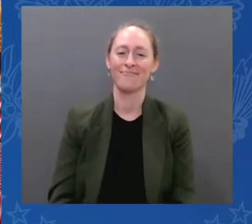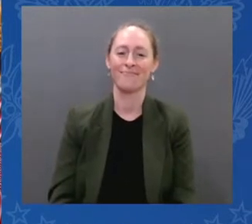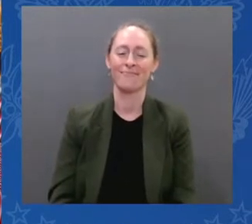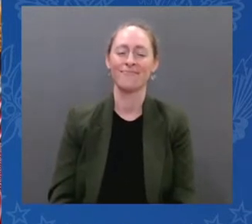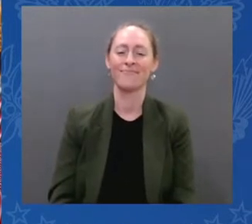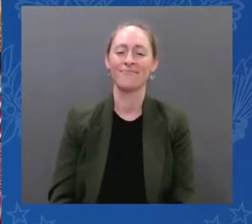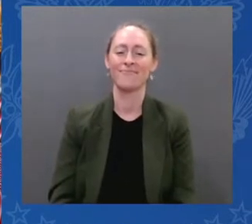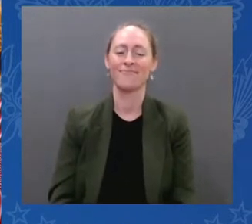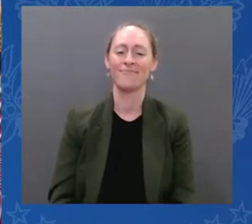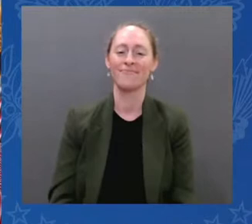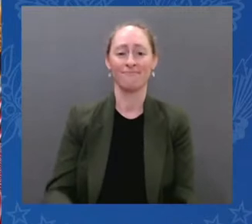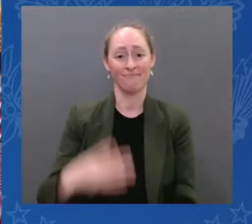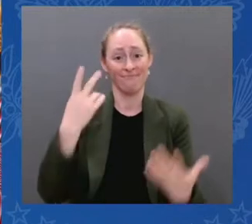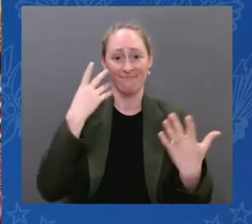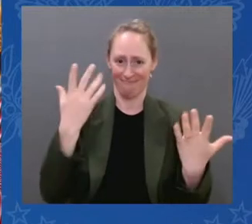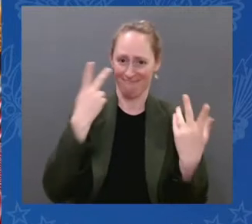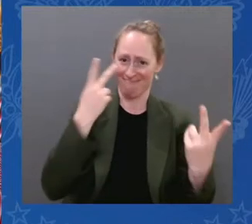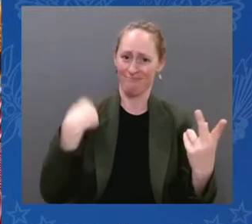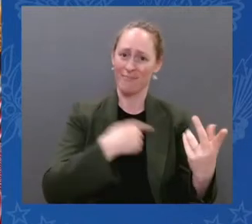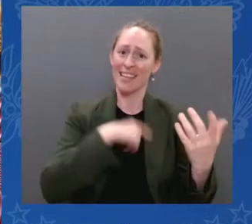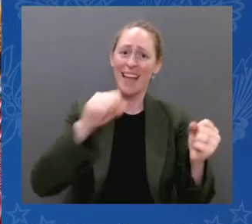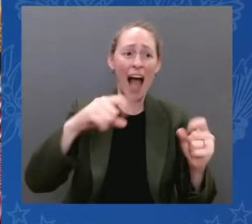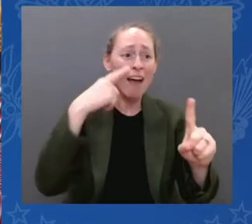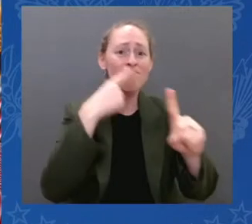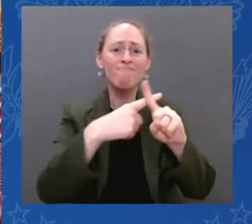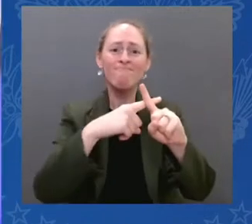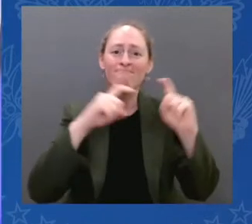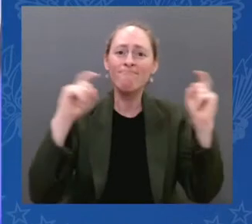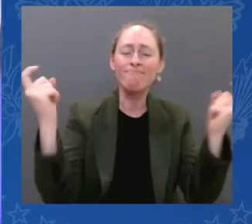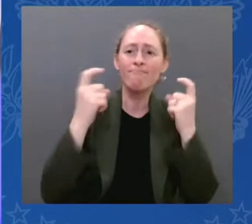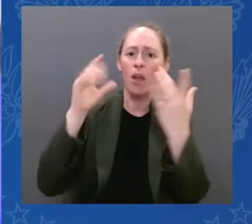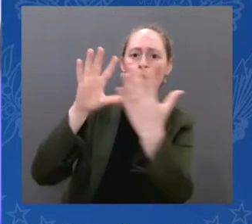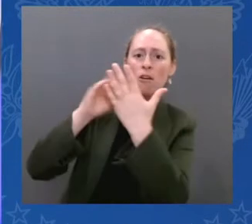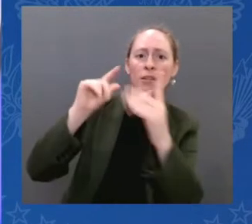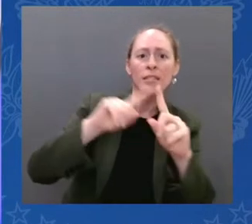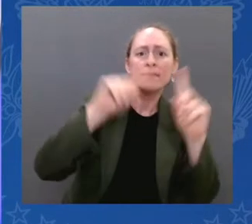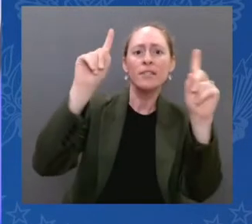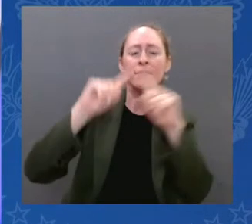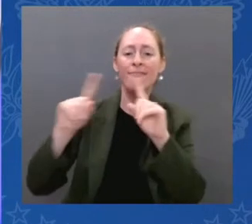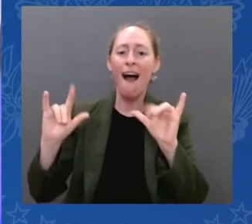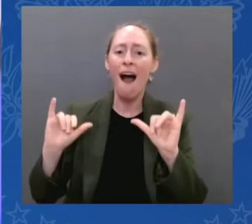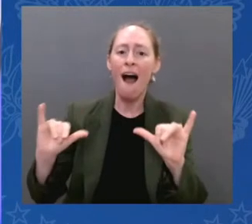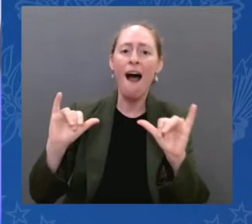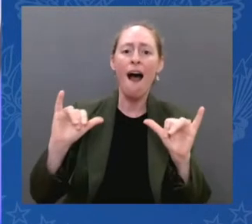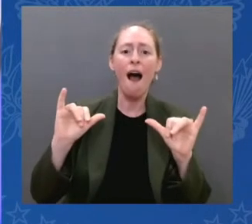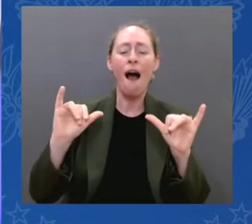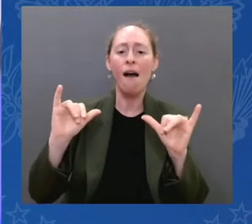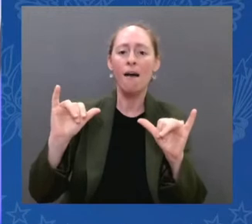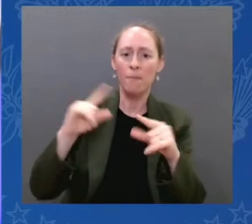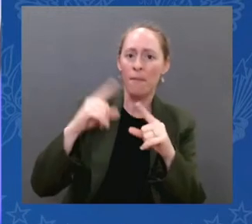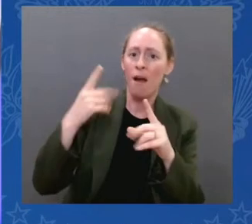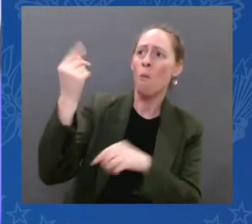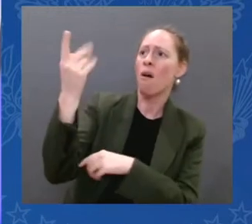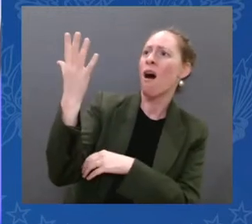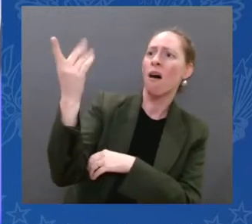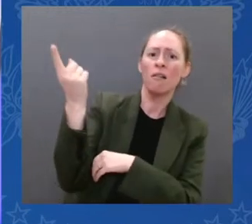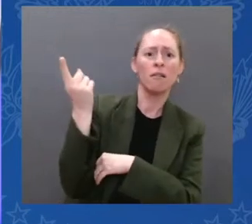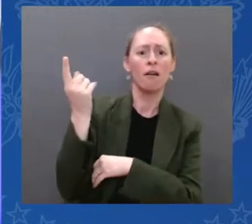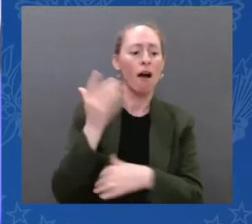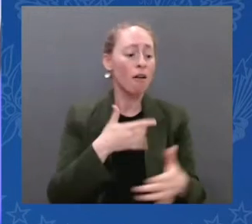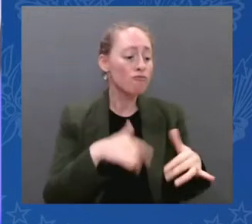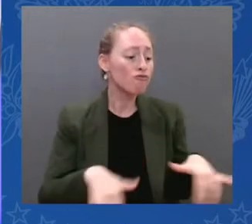distant places, but about our very own planet and climate, like NASA's Earth Systems Observatory that we launched last year.